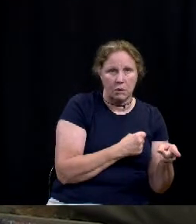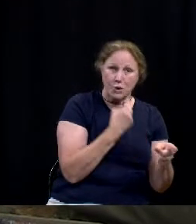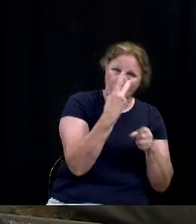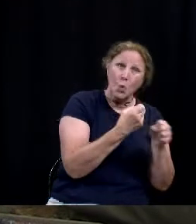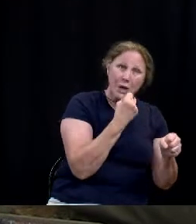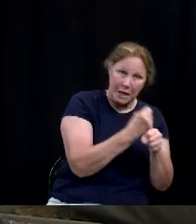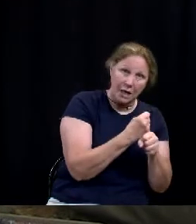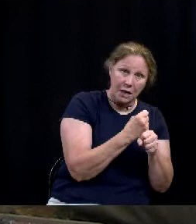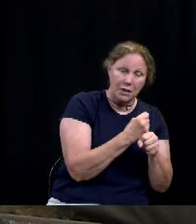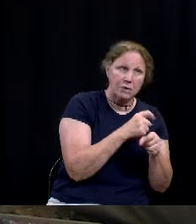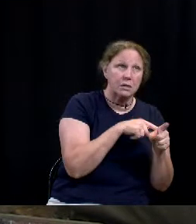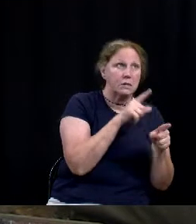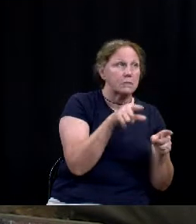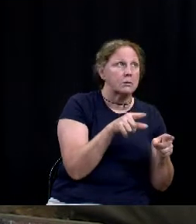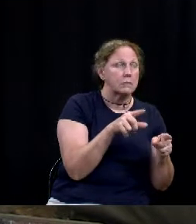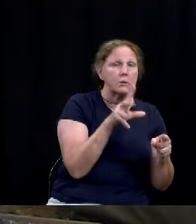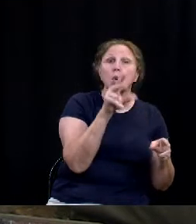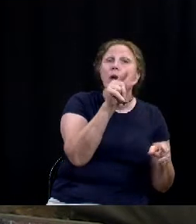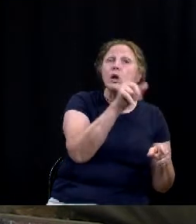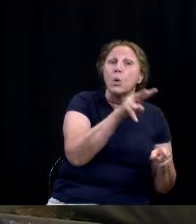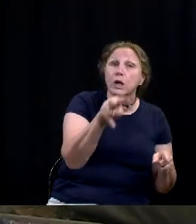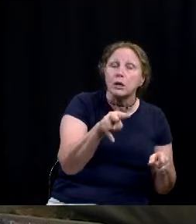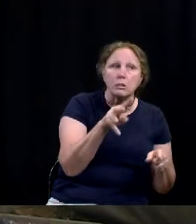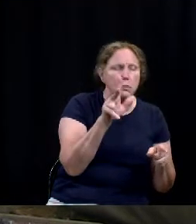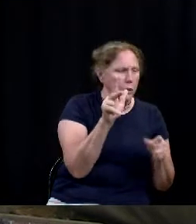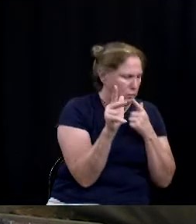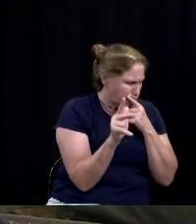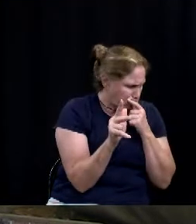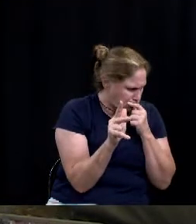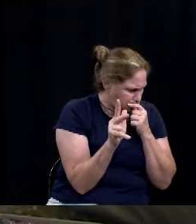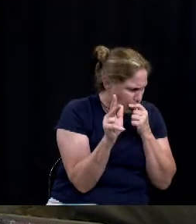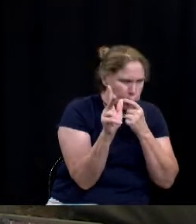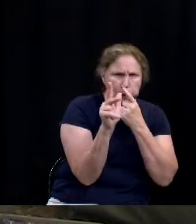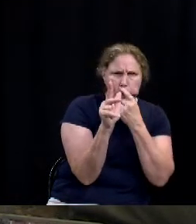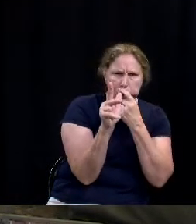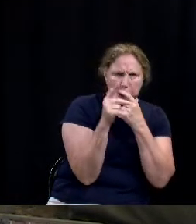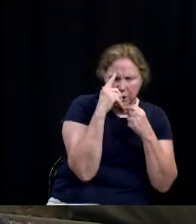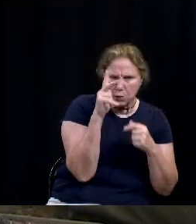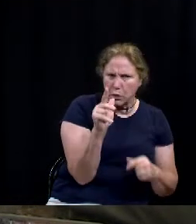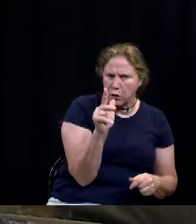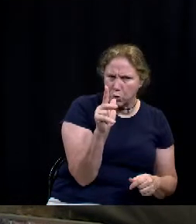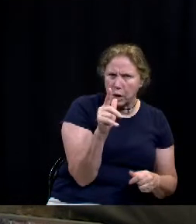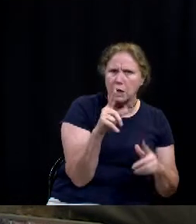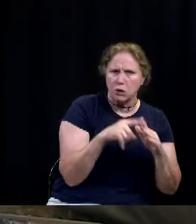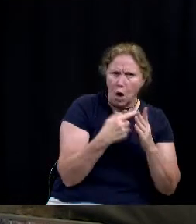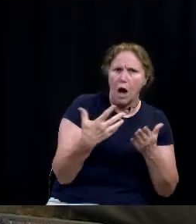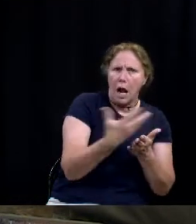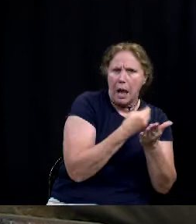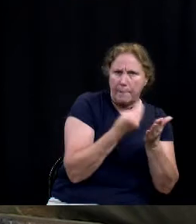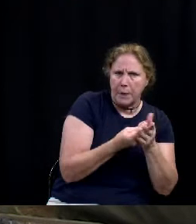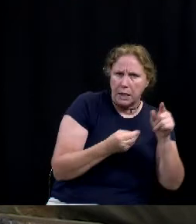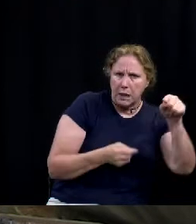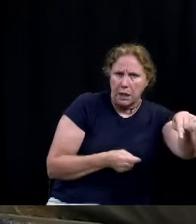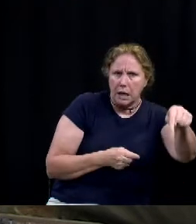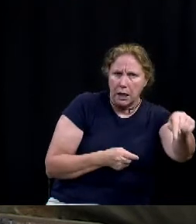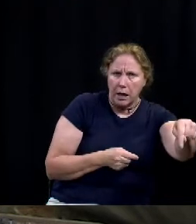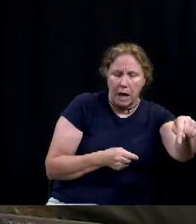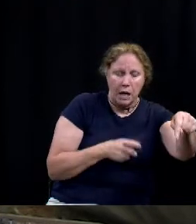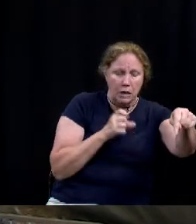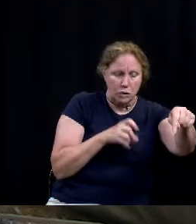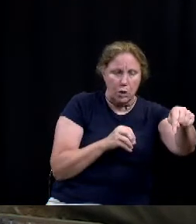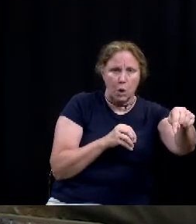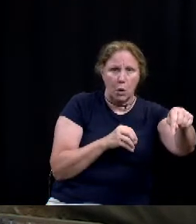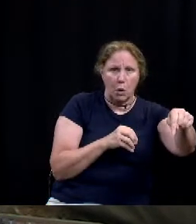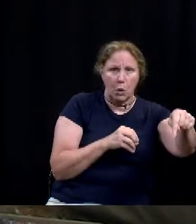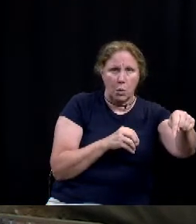into 20, 22, 23, I believe. And so to look at it, it